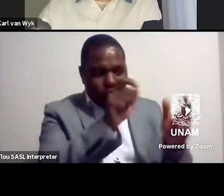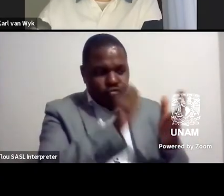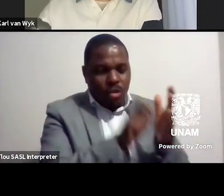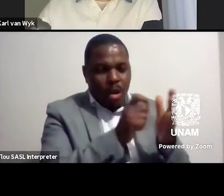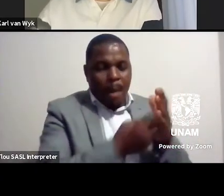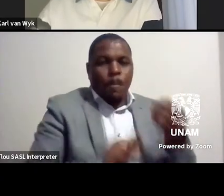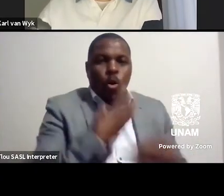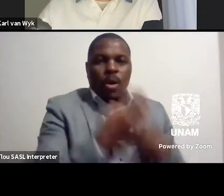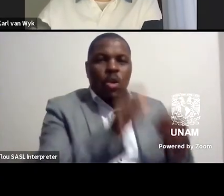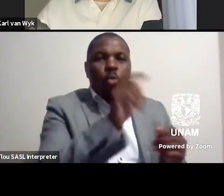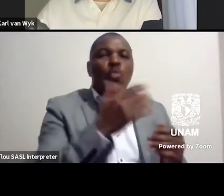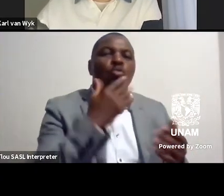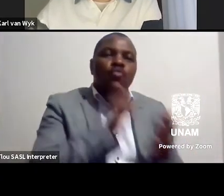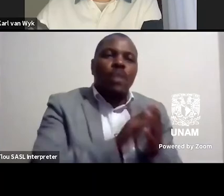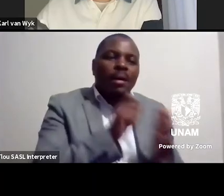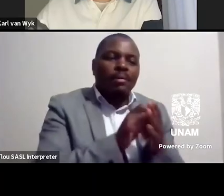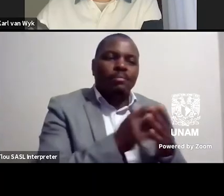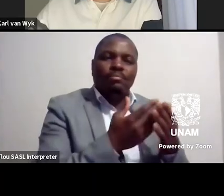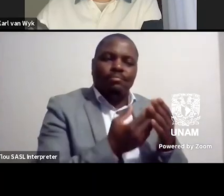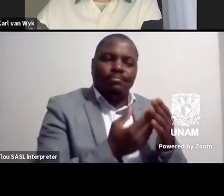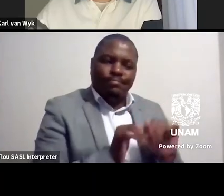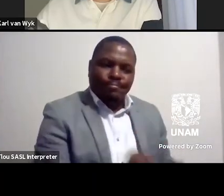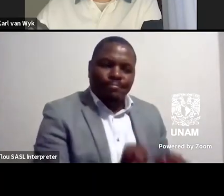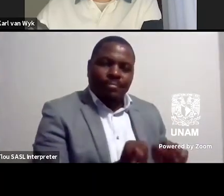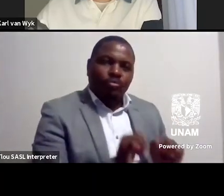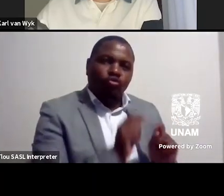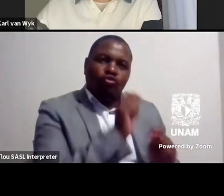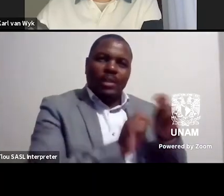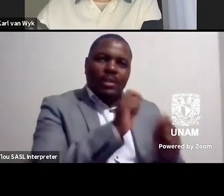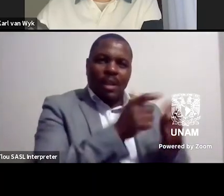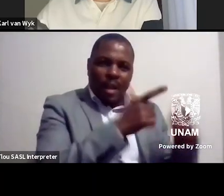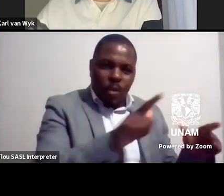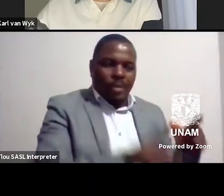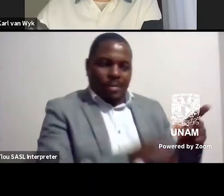language also write in spanish